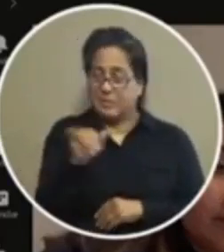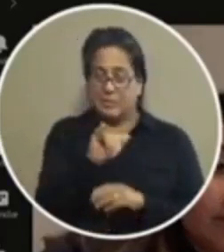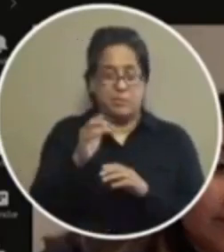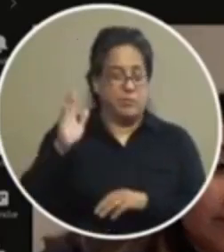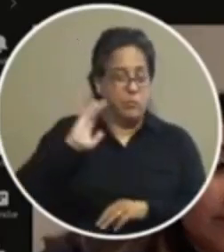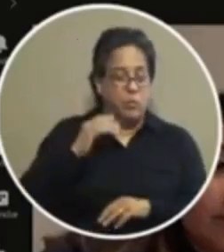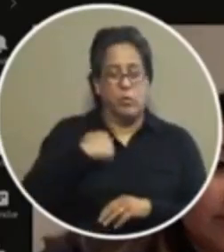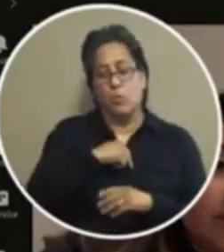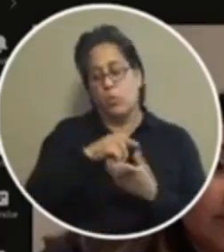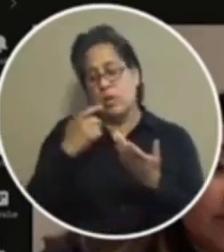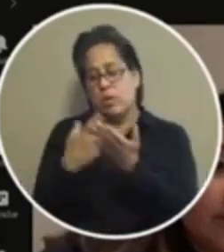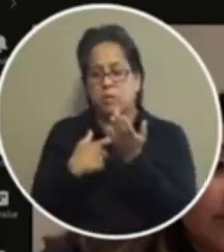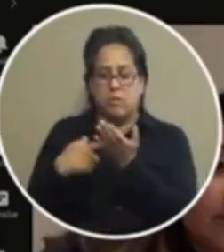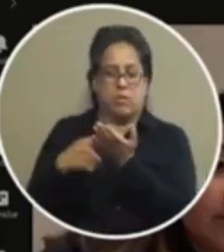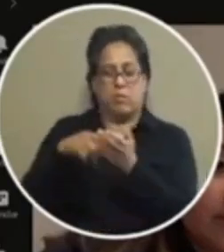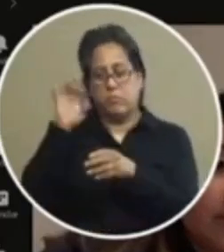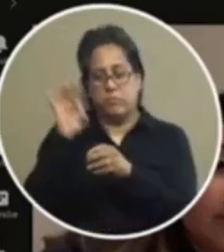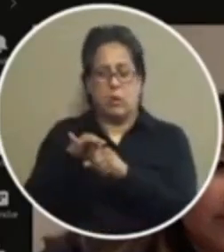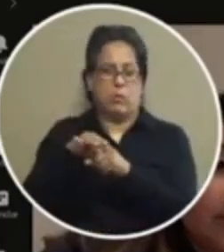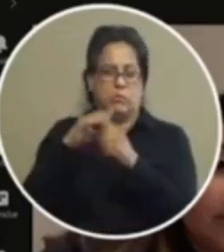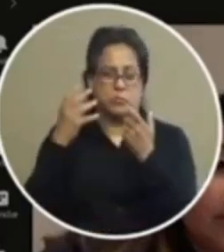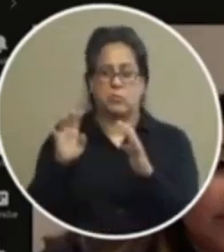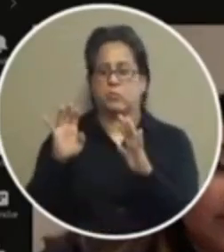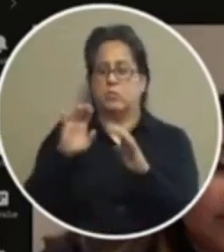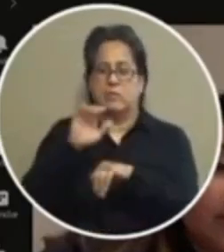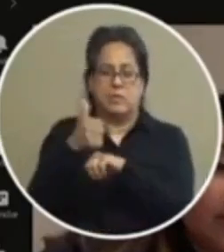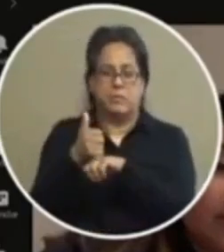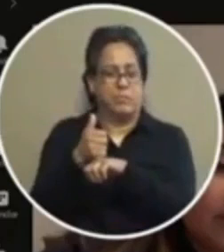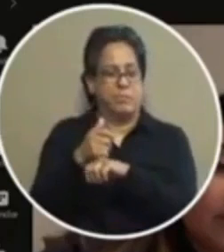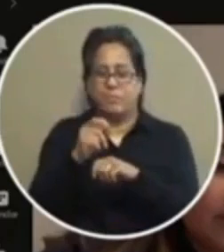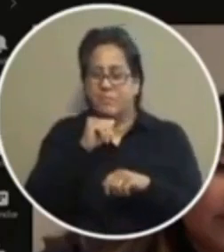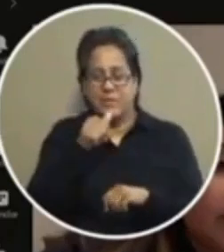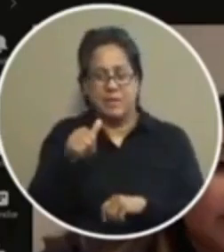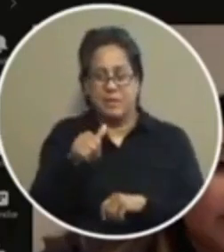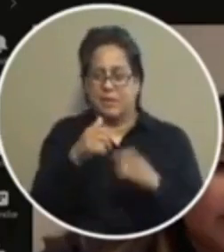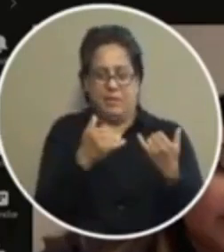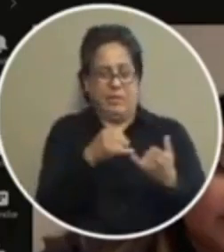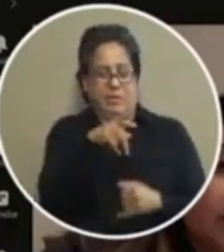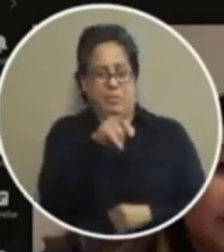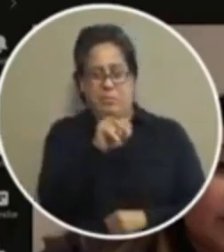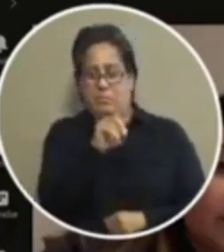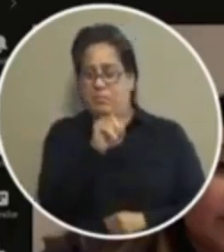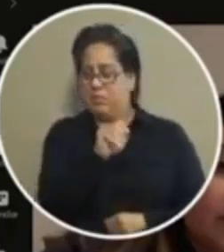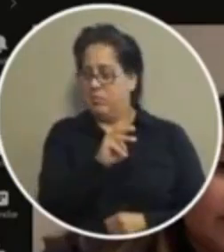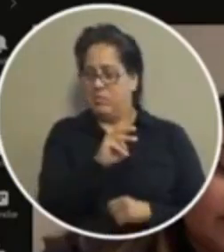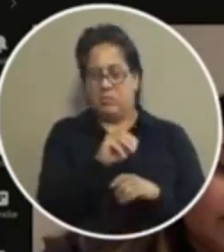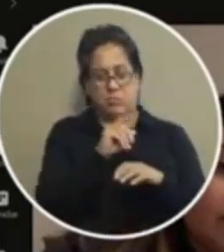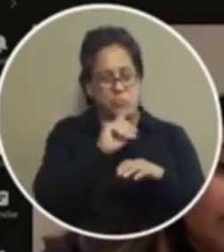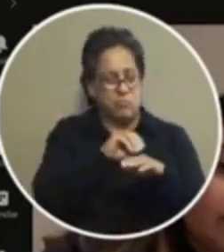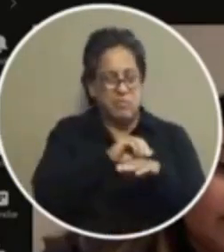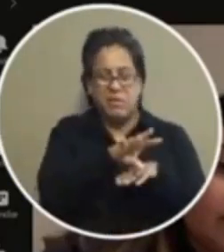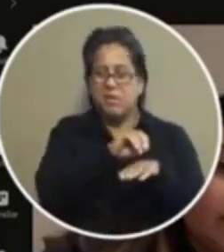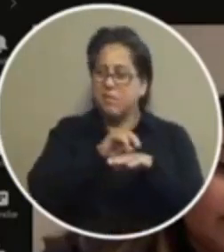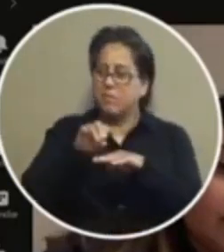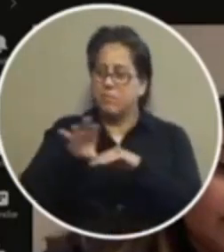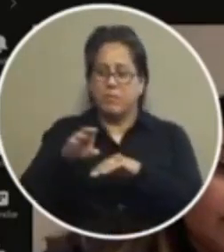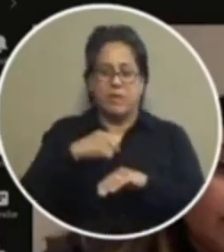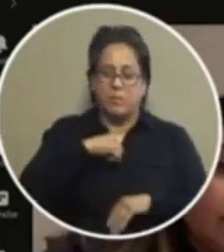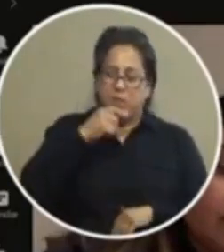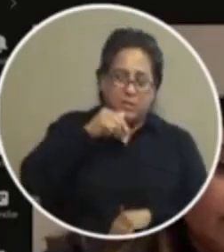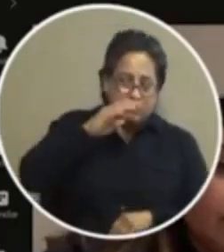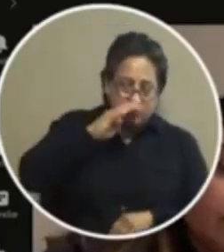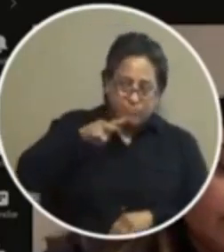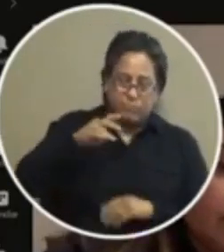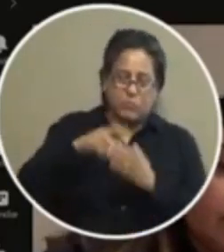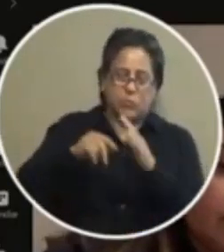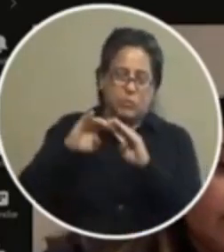we can knock things out so quickly and and and we we this is a good example of it so this is not a disregard for anything